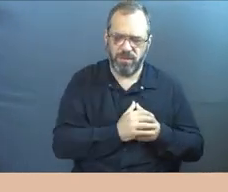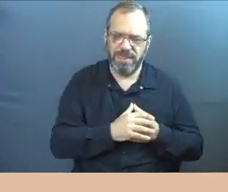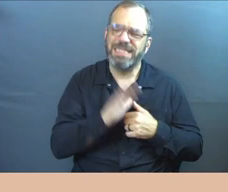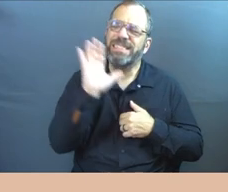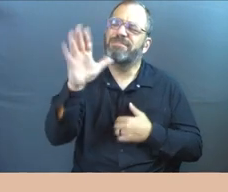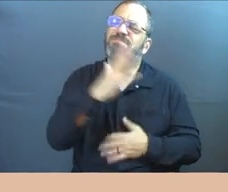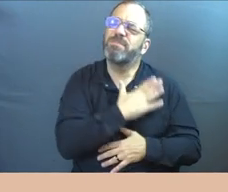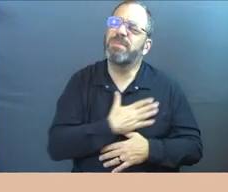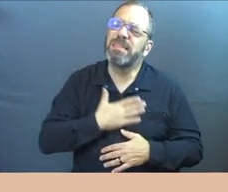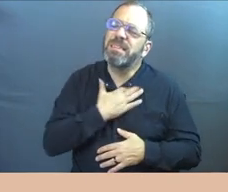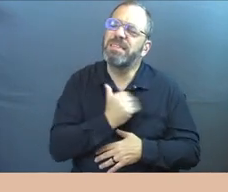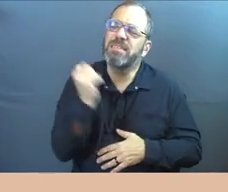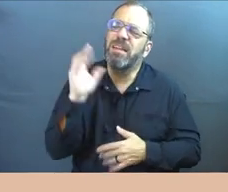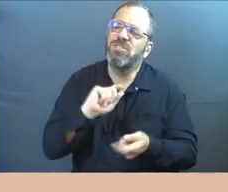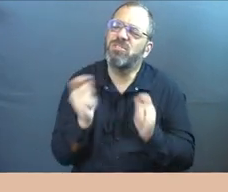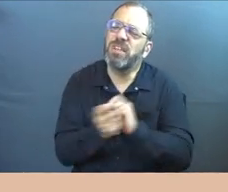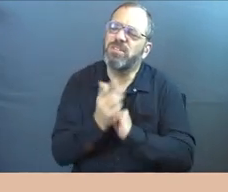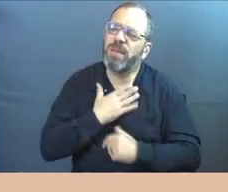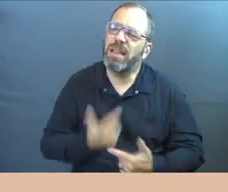Please, God, change my life.